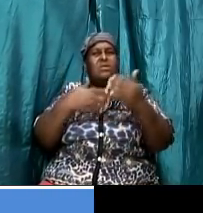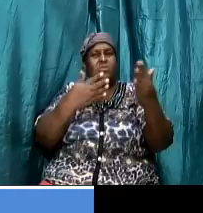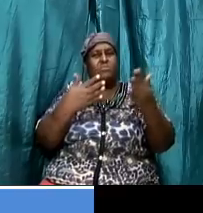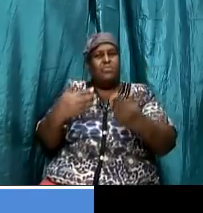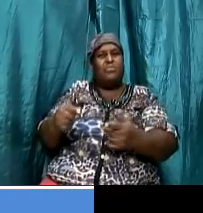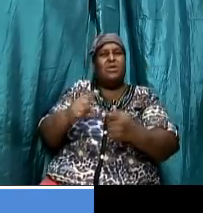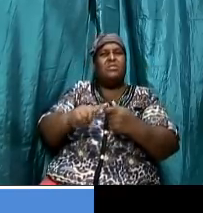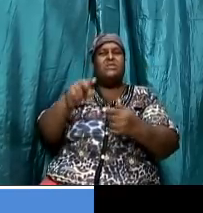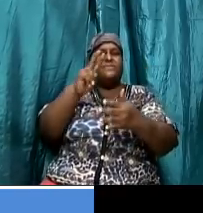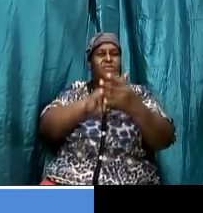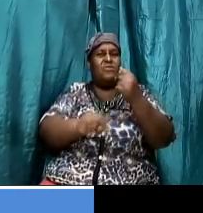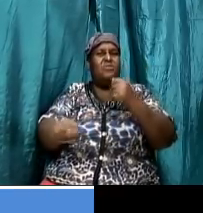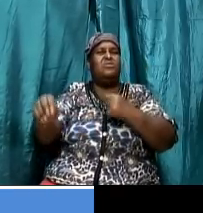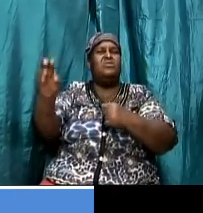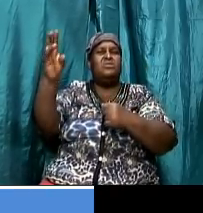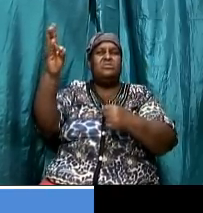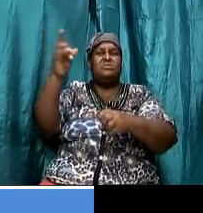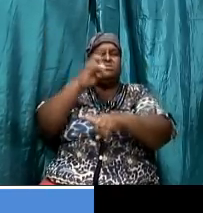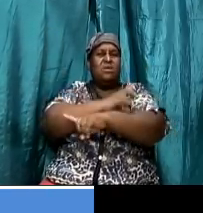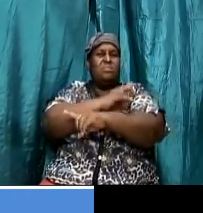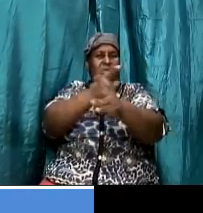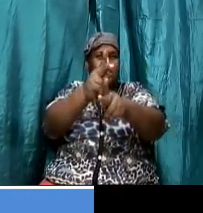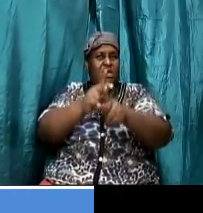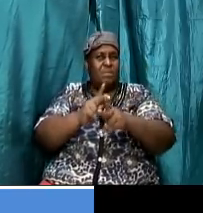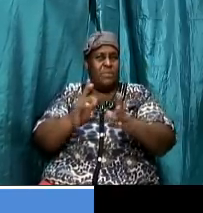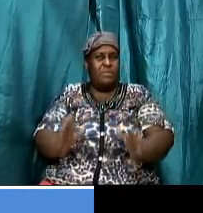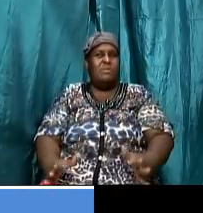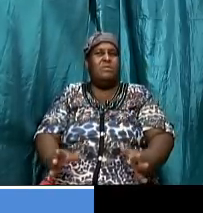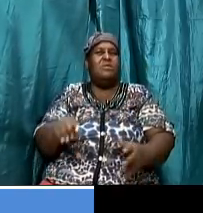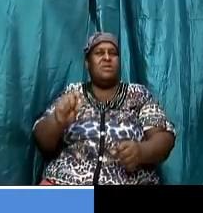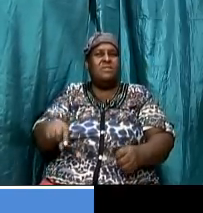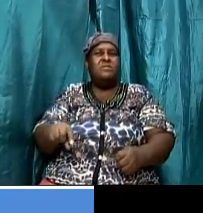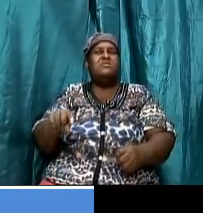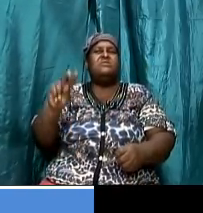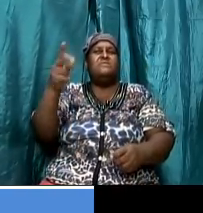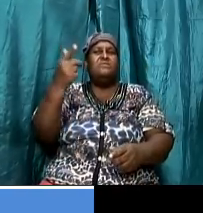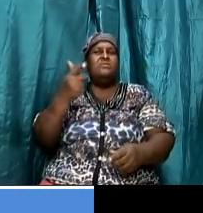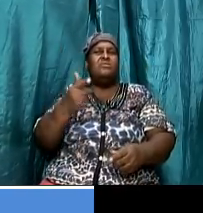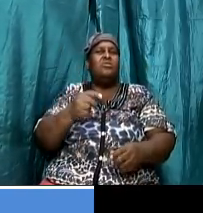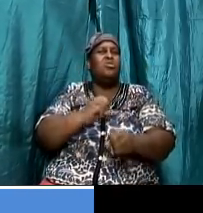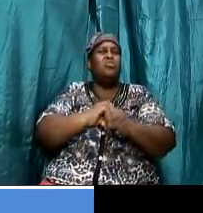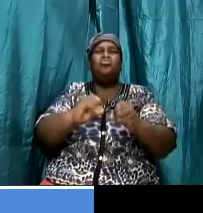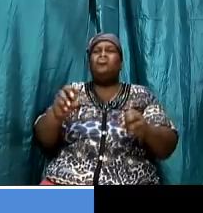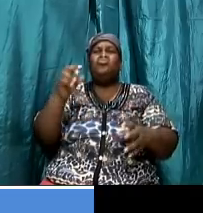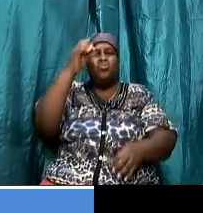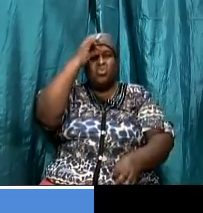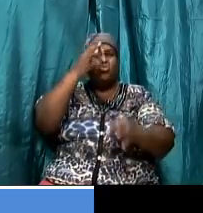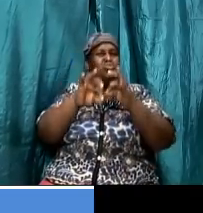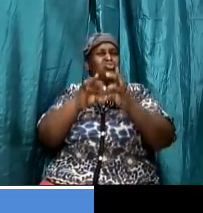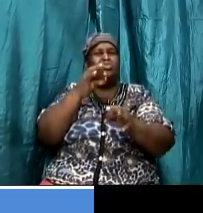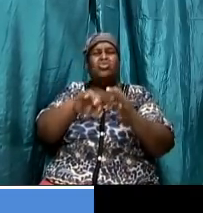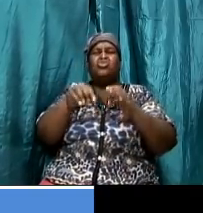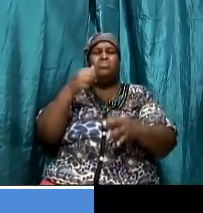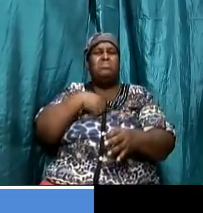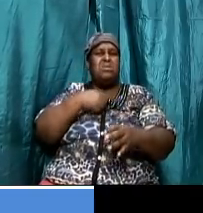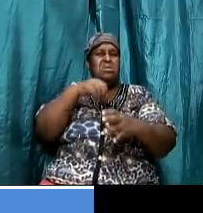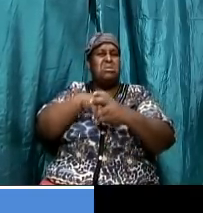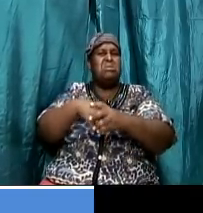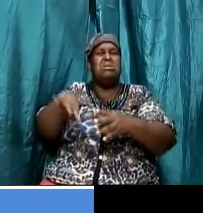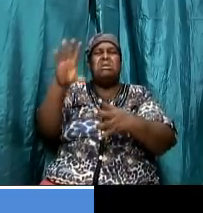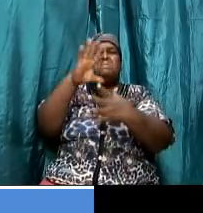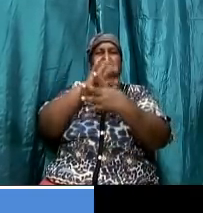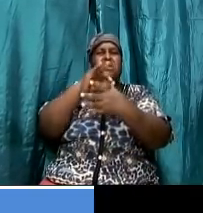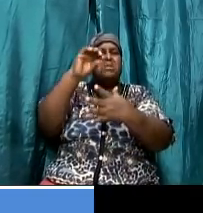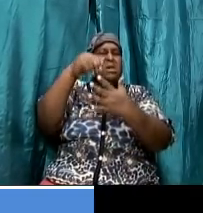keepers who say look about this is the verse we know colossians 2 say don't judge me in meat or drink or holy day or